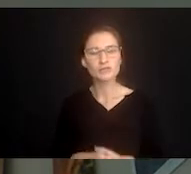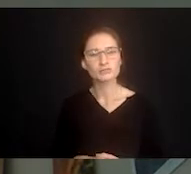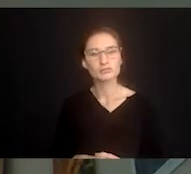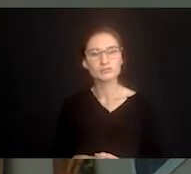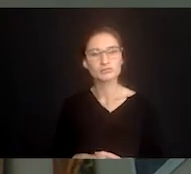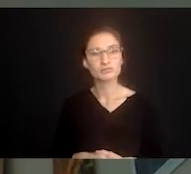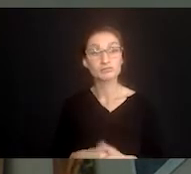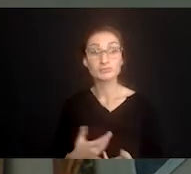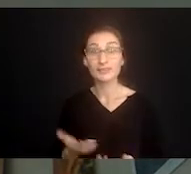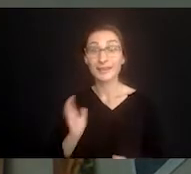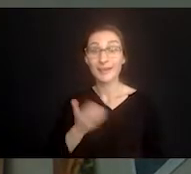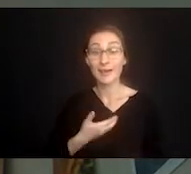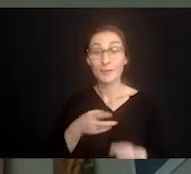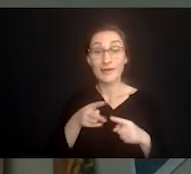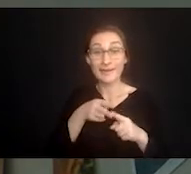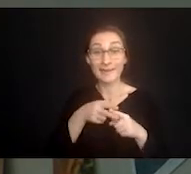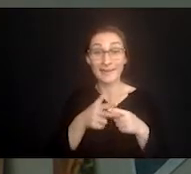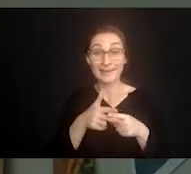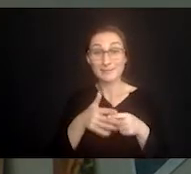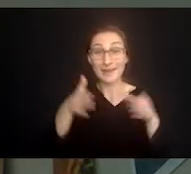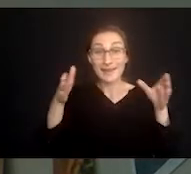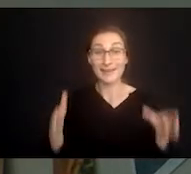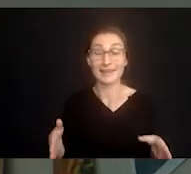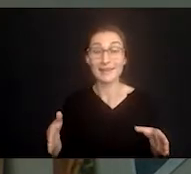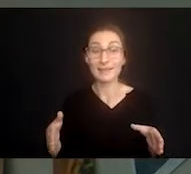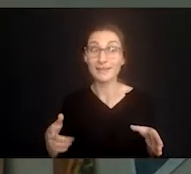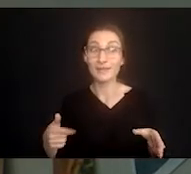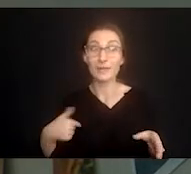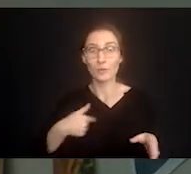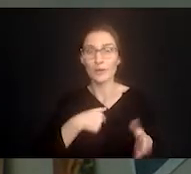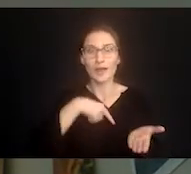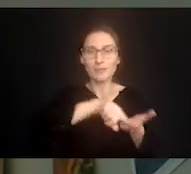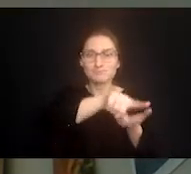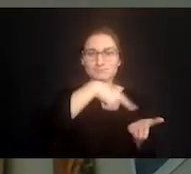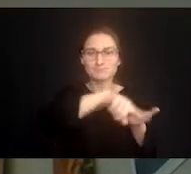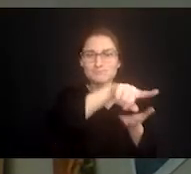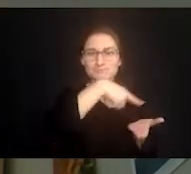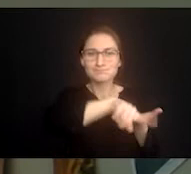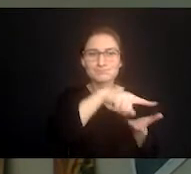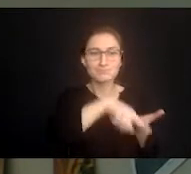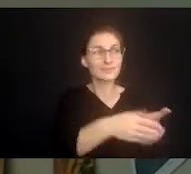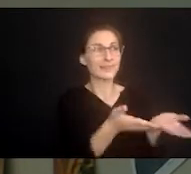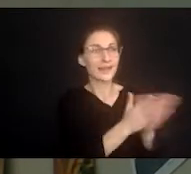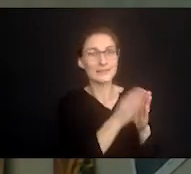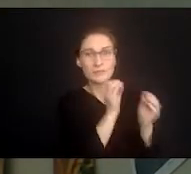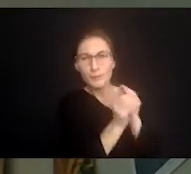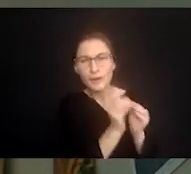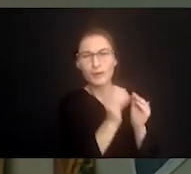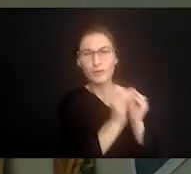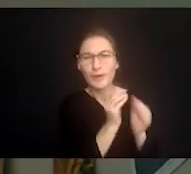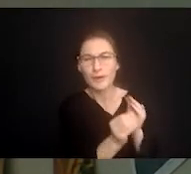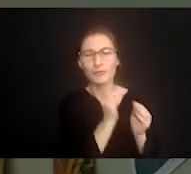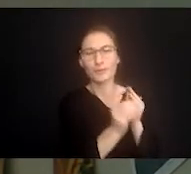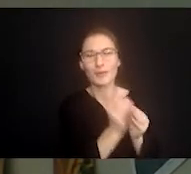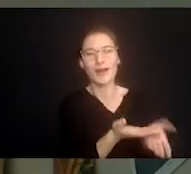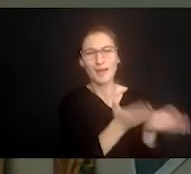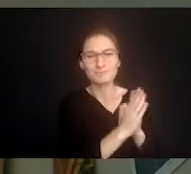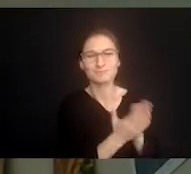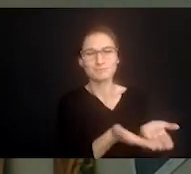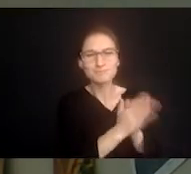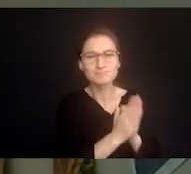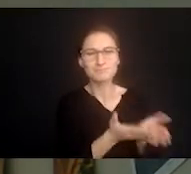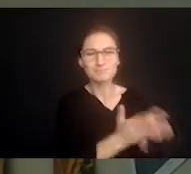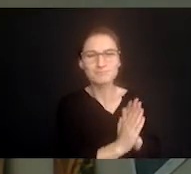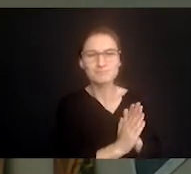handyman crazy and keep him well um well funded by continually asking for repairs.